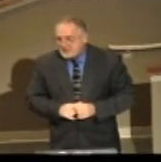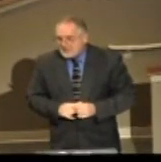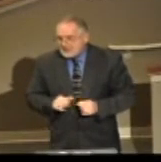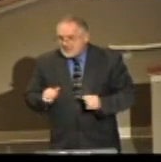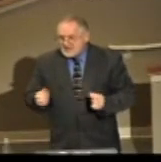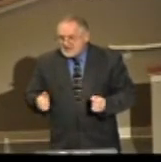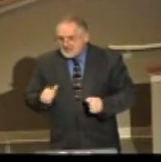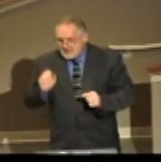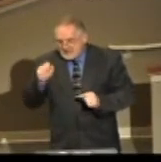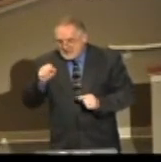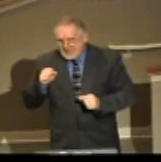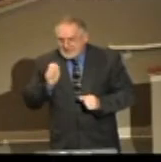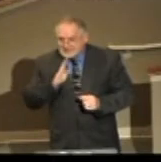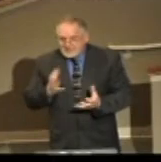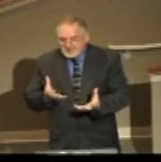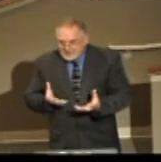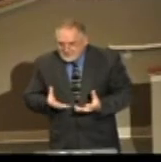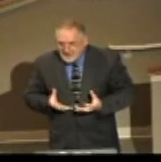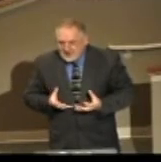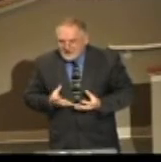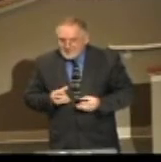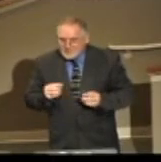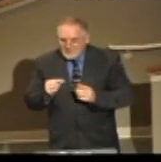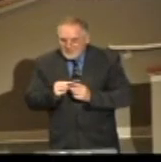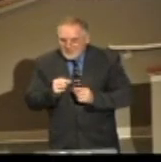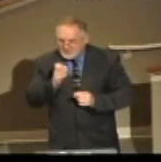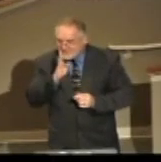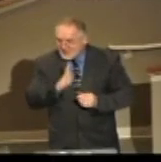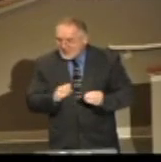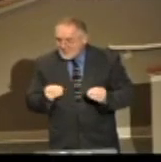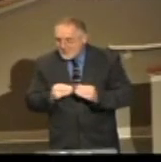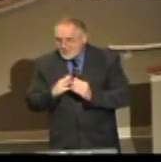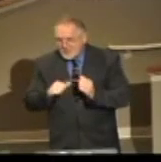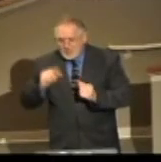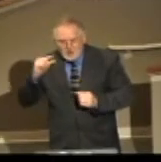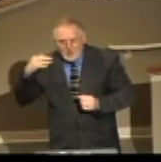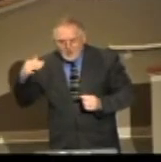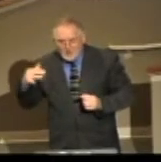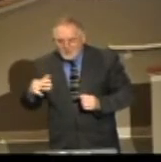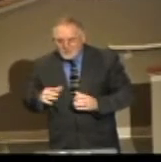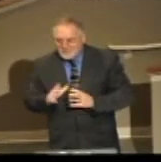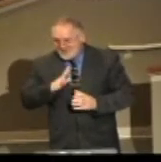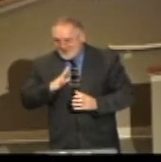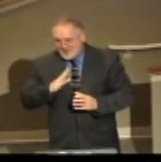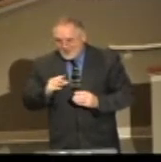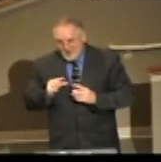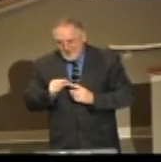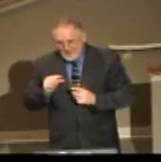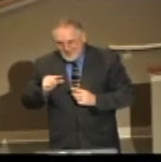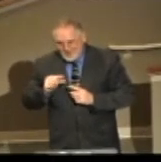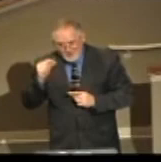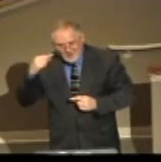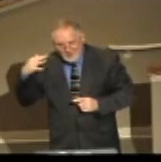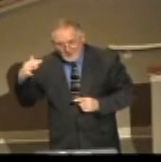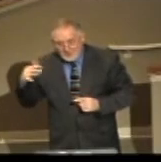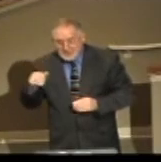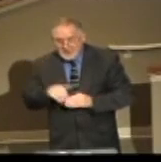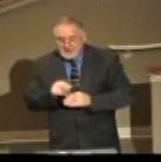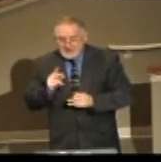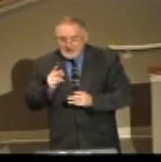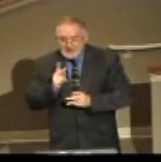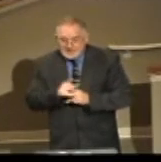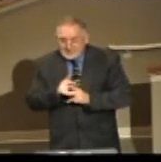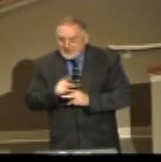Sweeter also than honey and the honeycomb. More were in them as thy servant warned in keeping of them. There is a great reward.